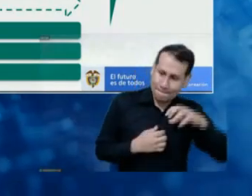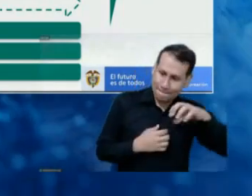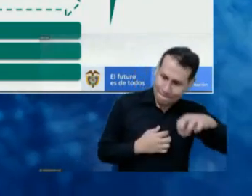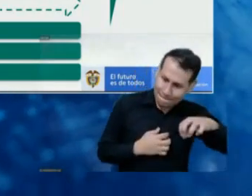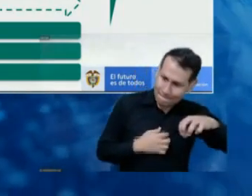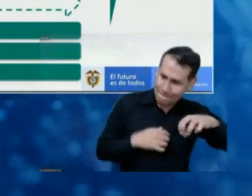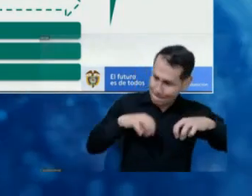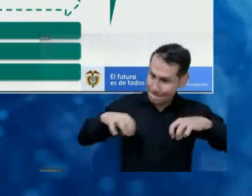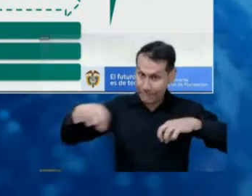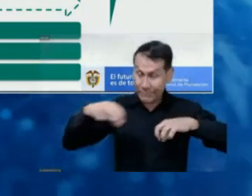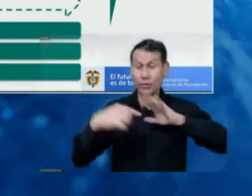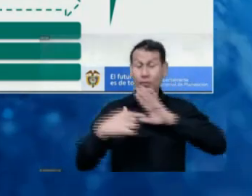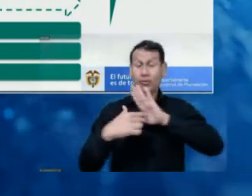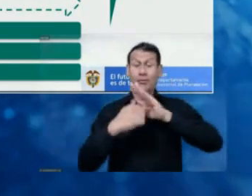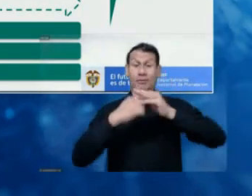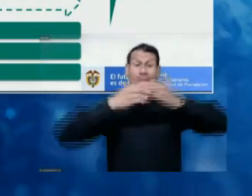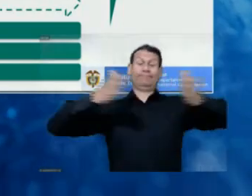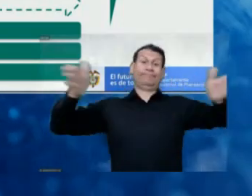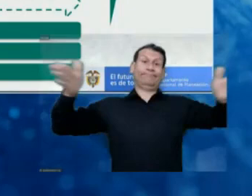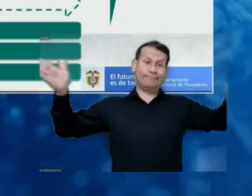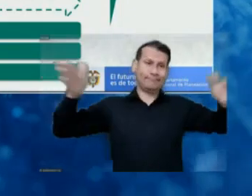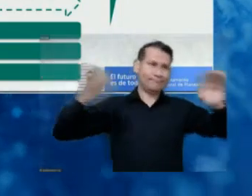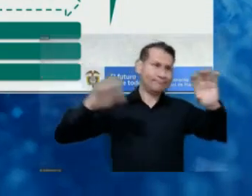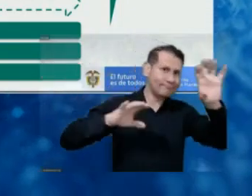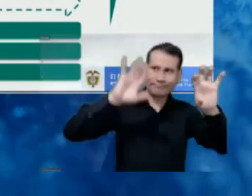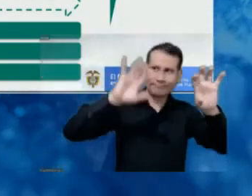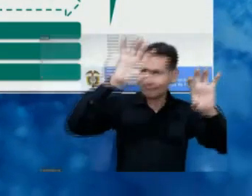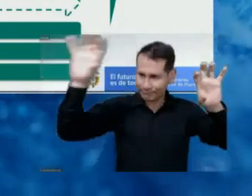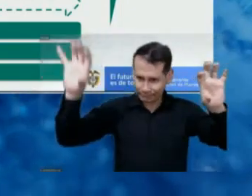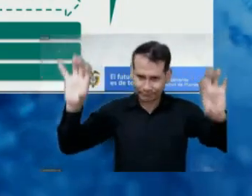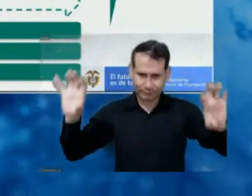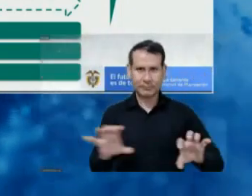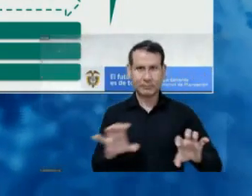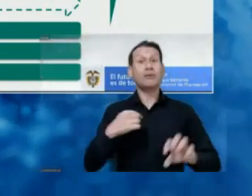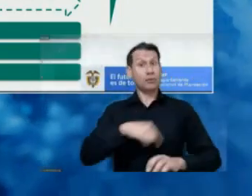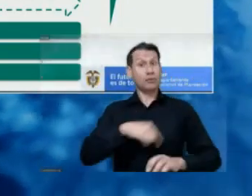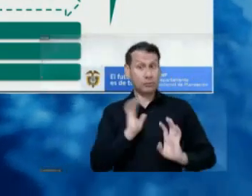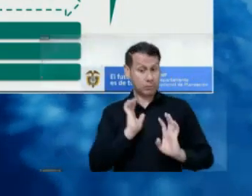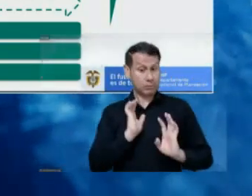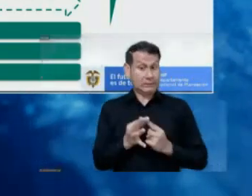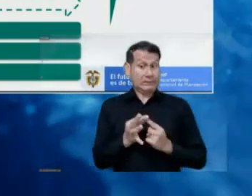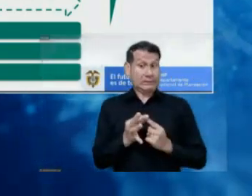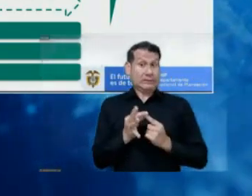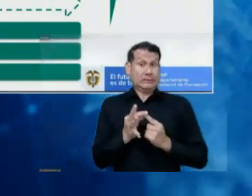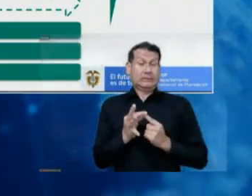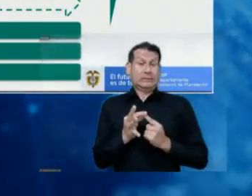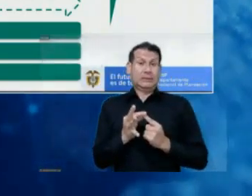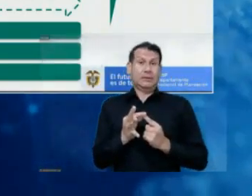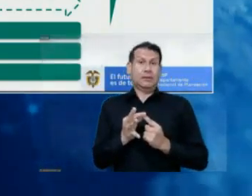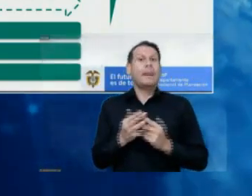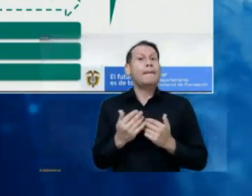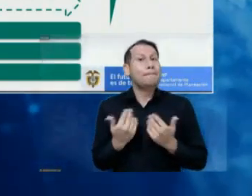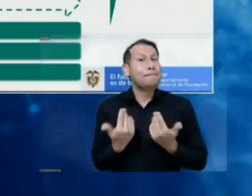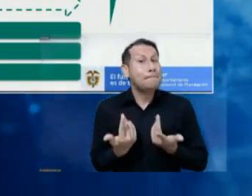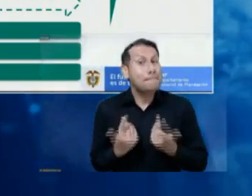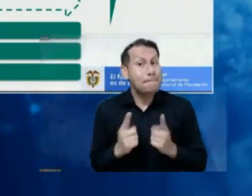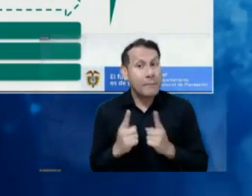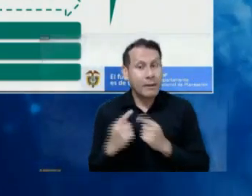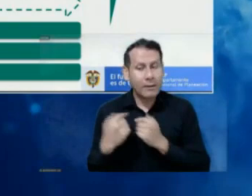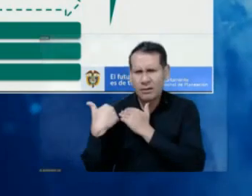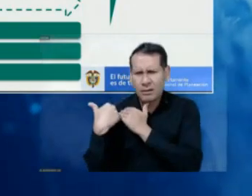on it. That is to have a proper outlook of all this. And notwithstanding that we are specialized, we have that responsibility